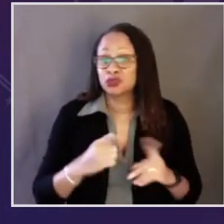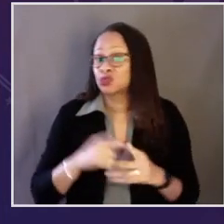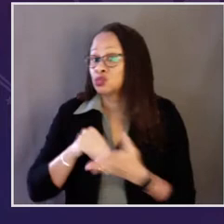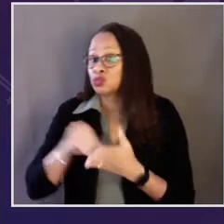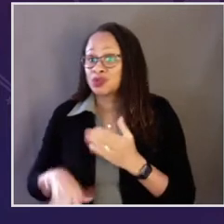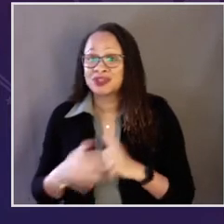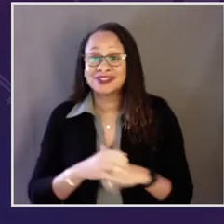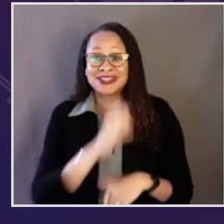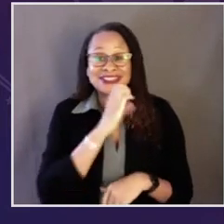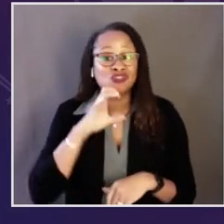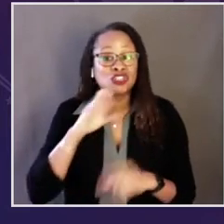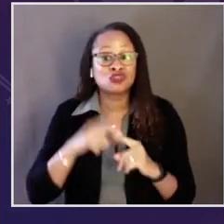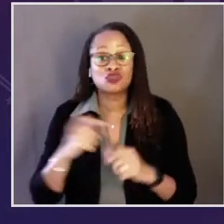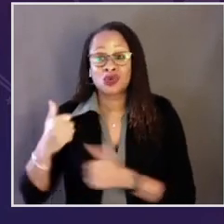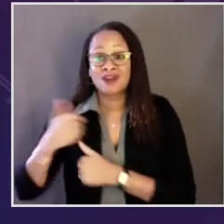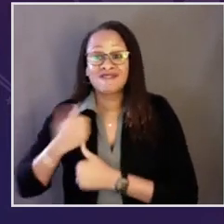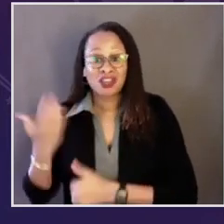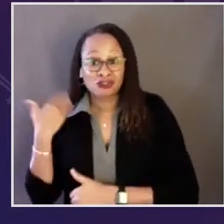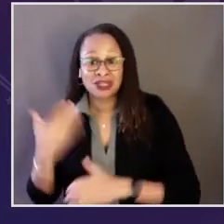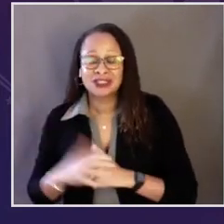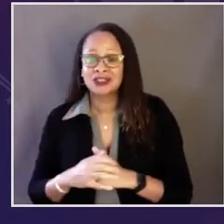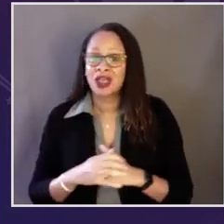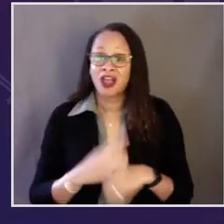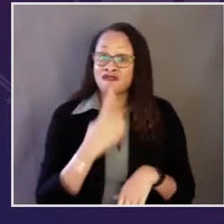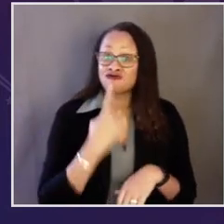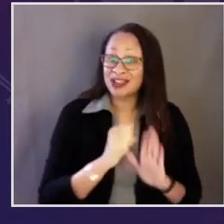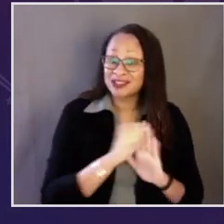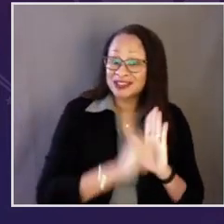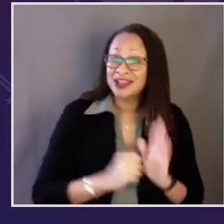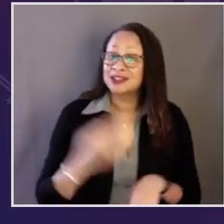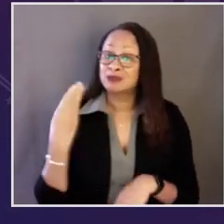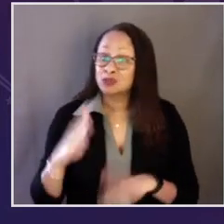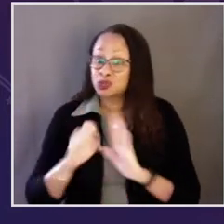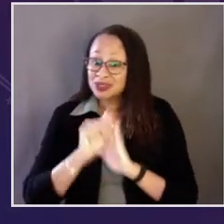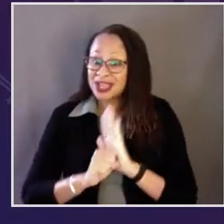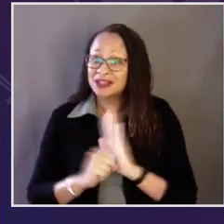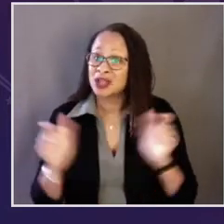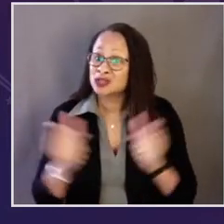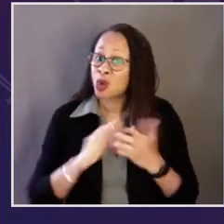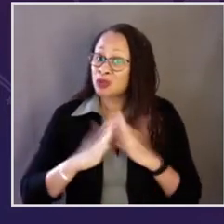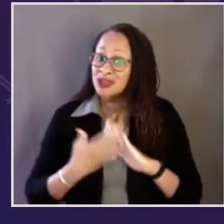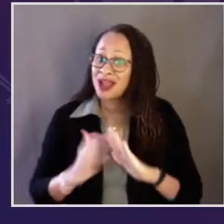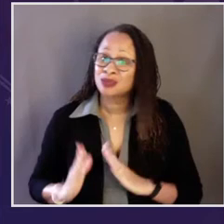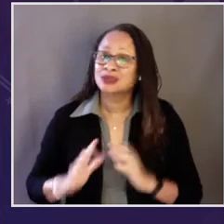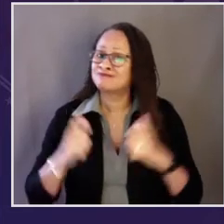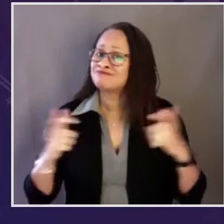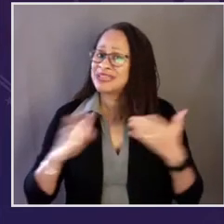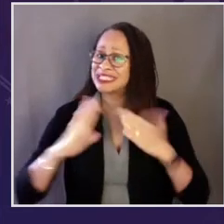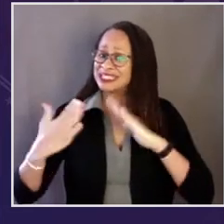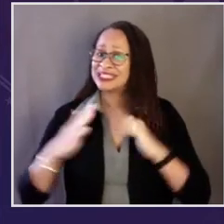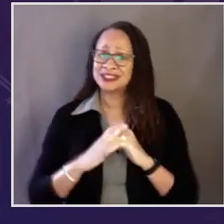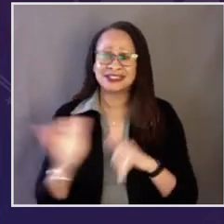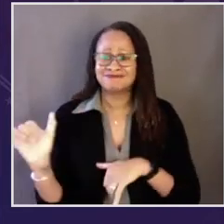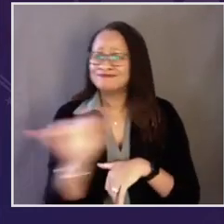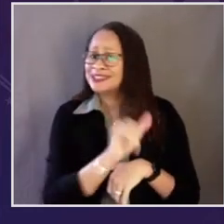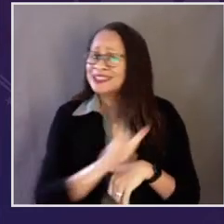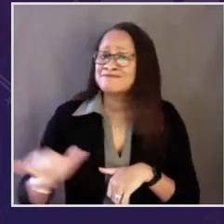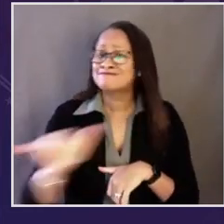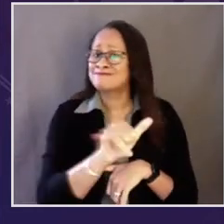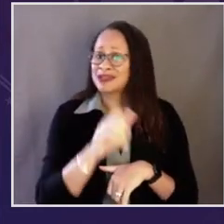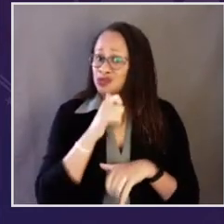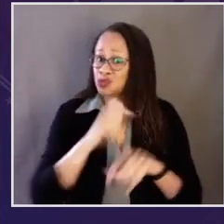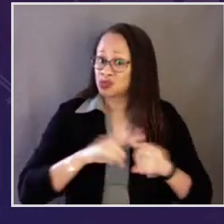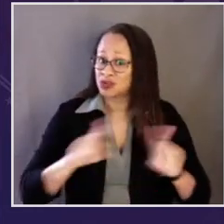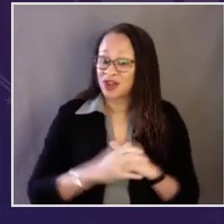everyone from farmers to students, seniors to veterans, in red states, blue states, small towns, and big cities.